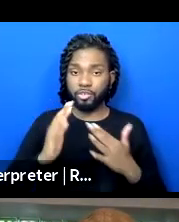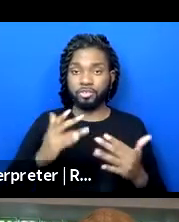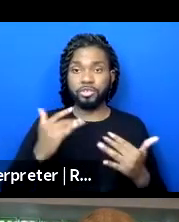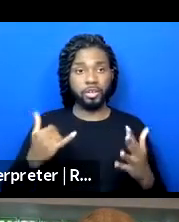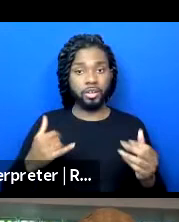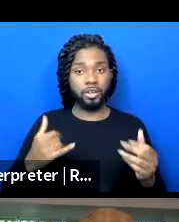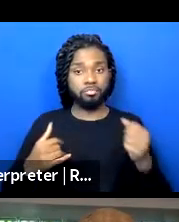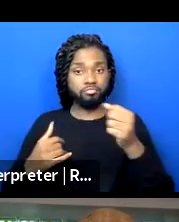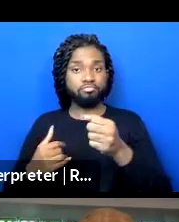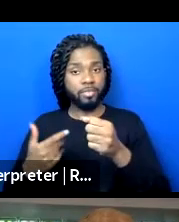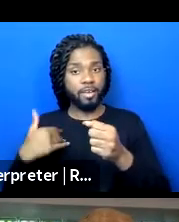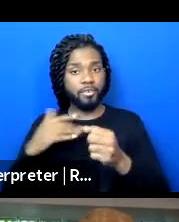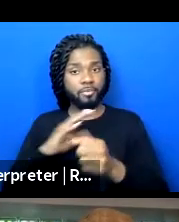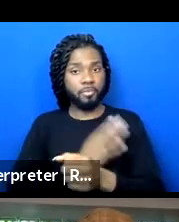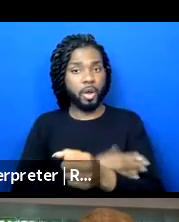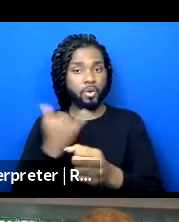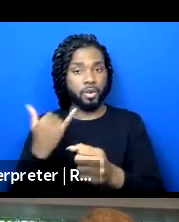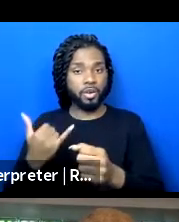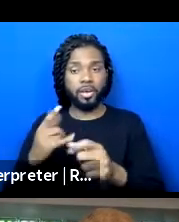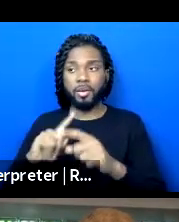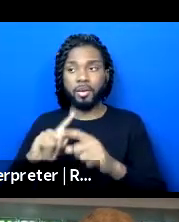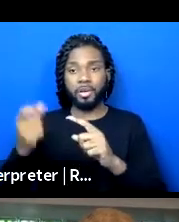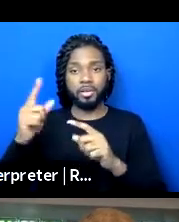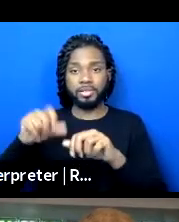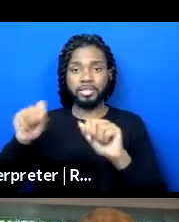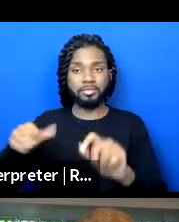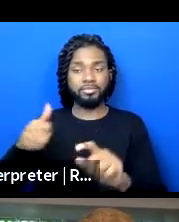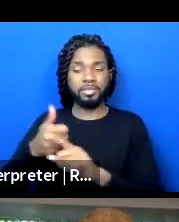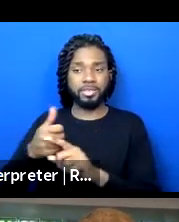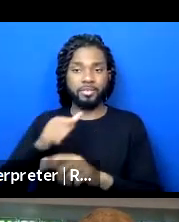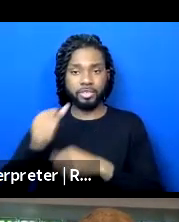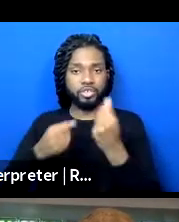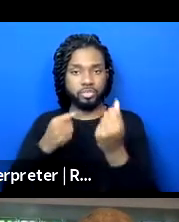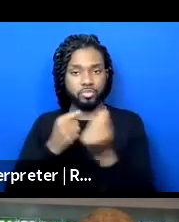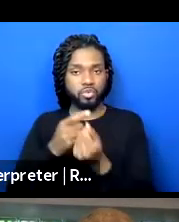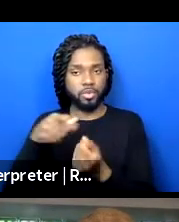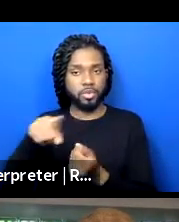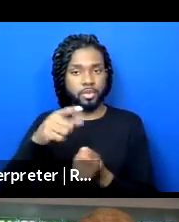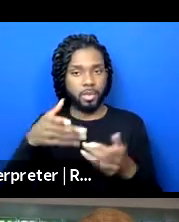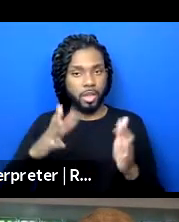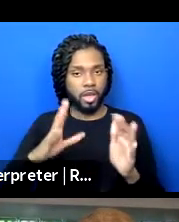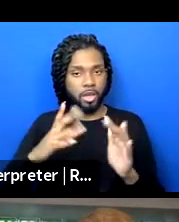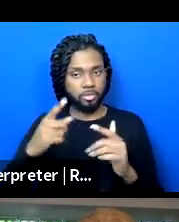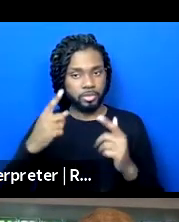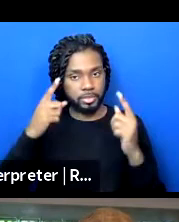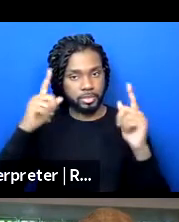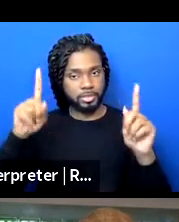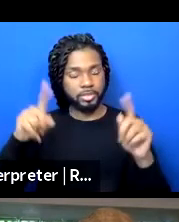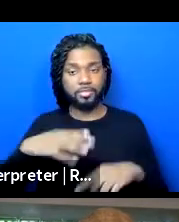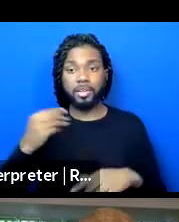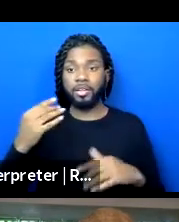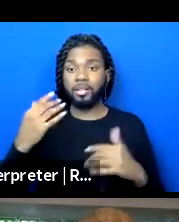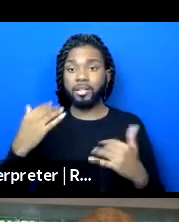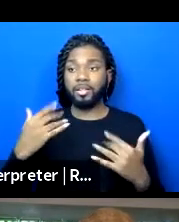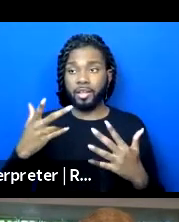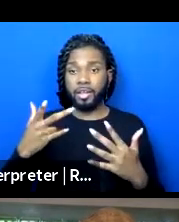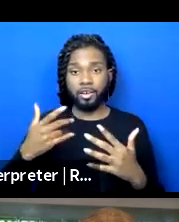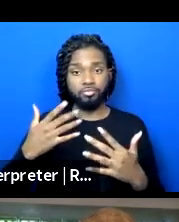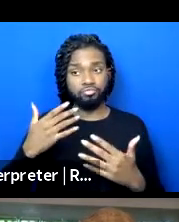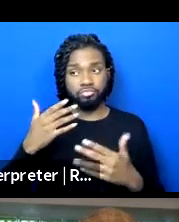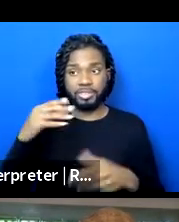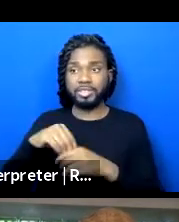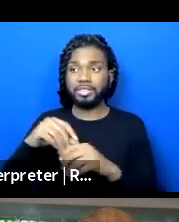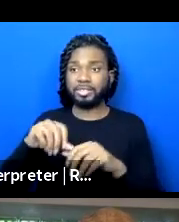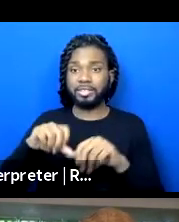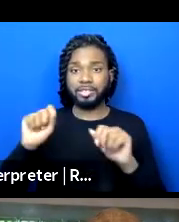transformational time, yet systems aren't set up to support them to succeed. And they're existing in systems where it's not fun to be the only